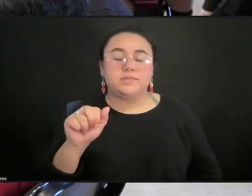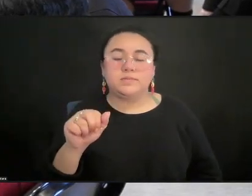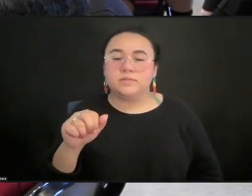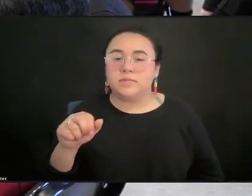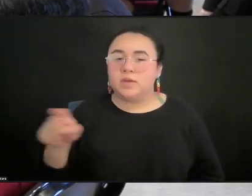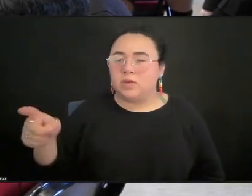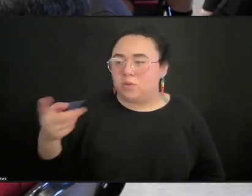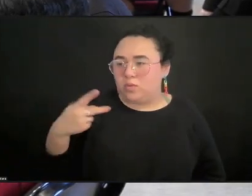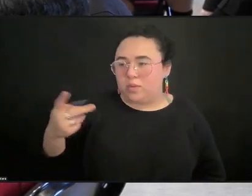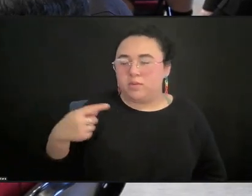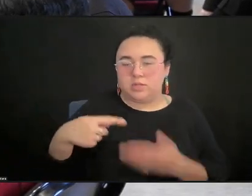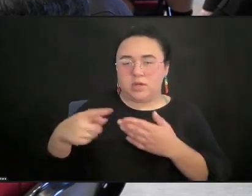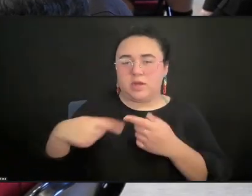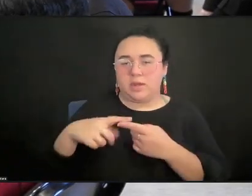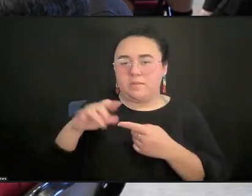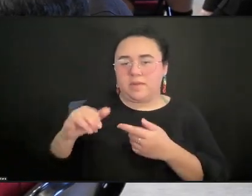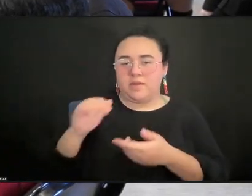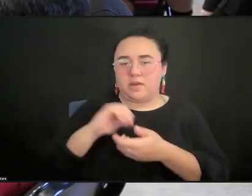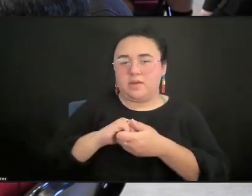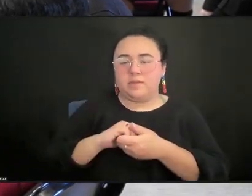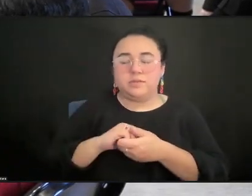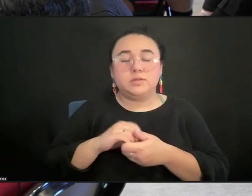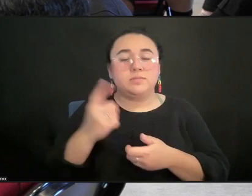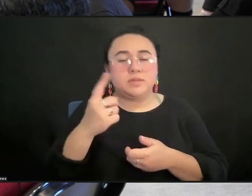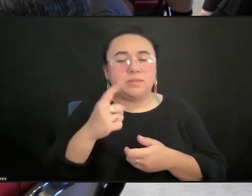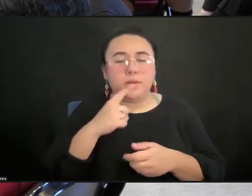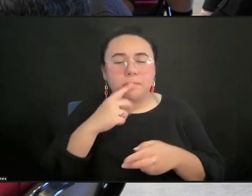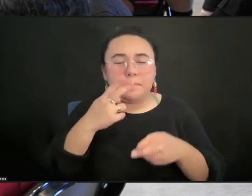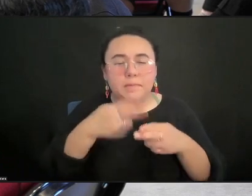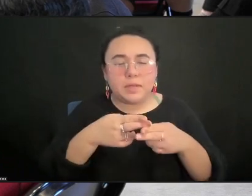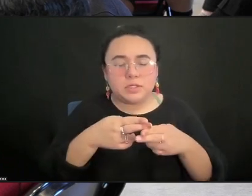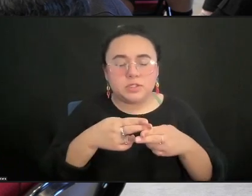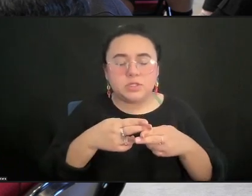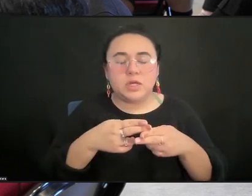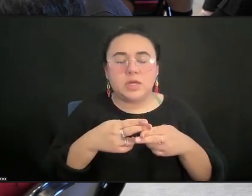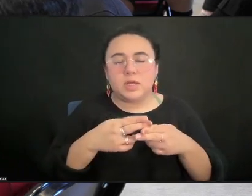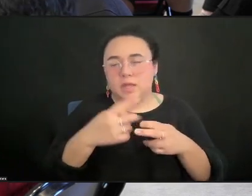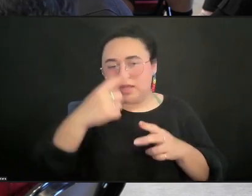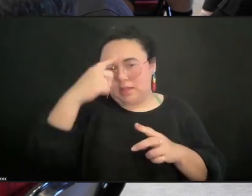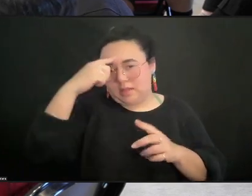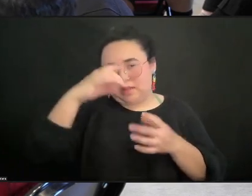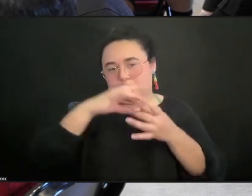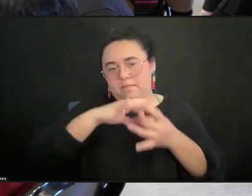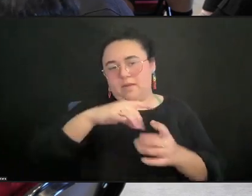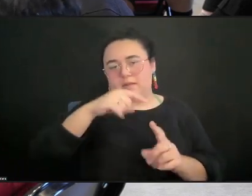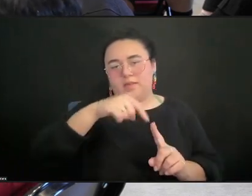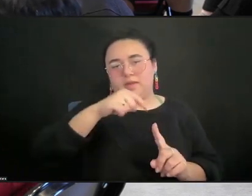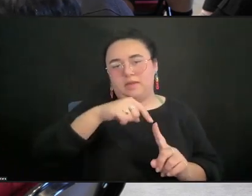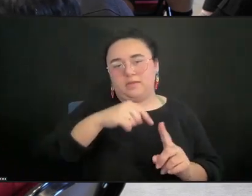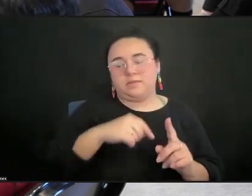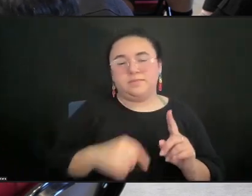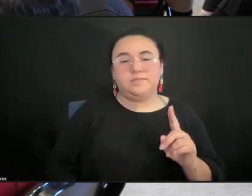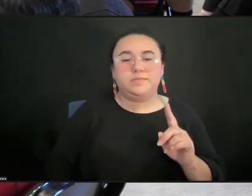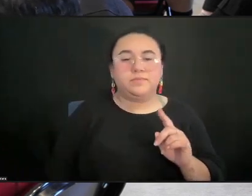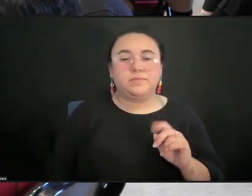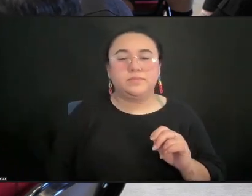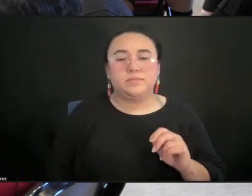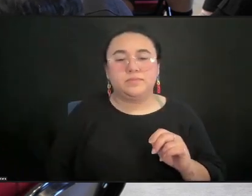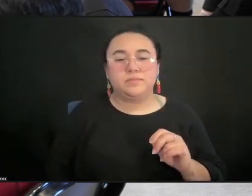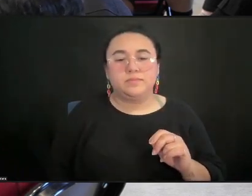so I won't talk too long. But just because you mentioned it, it just made me think that, and I'm sure this is how people are thinking a lot already, but the